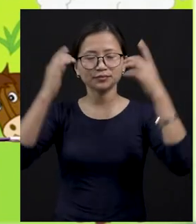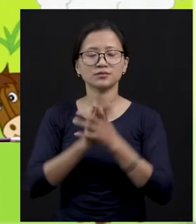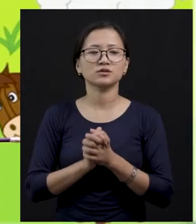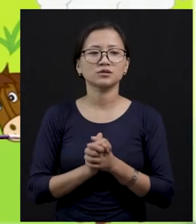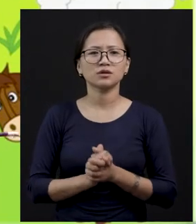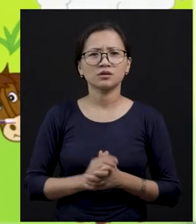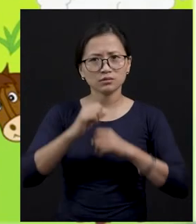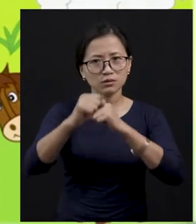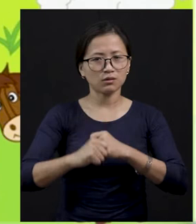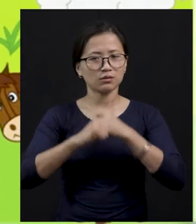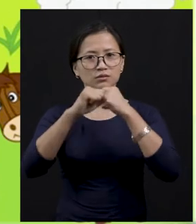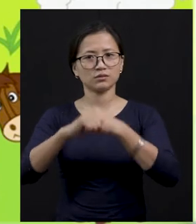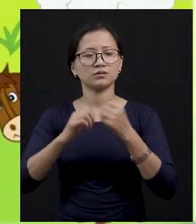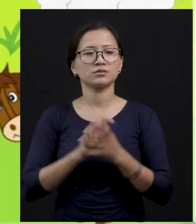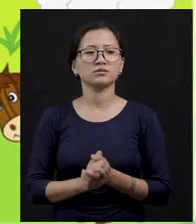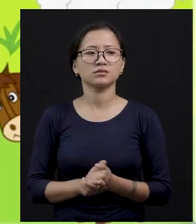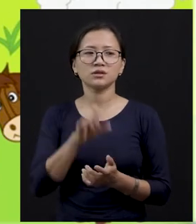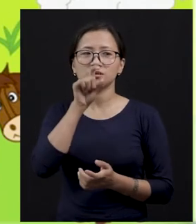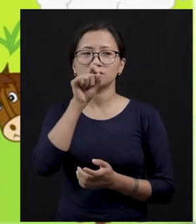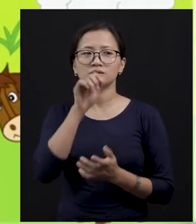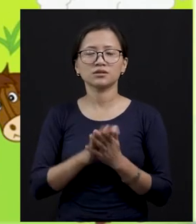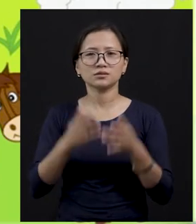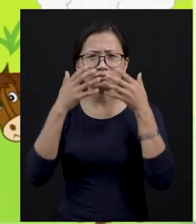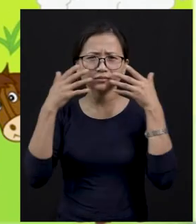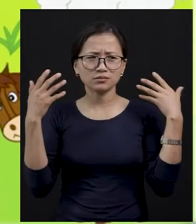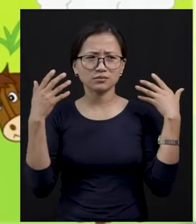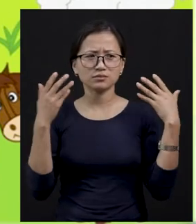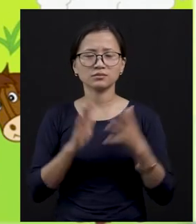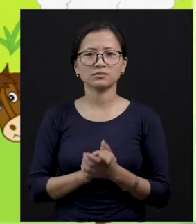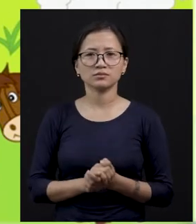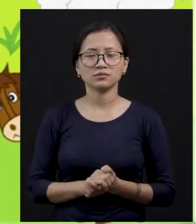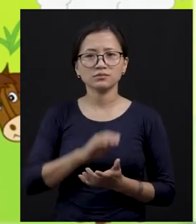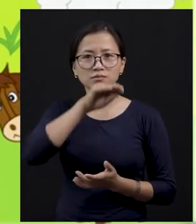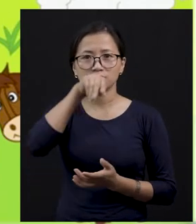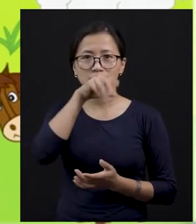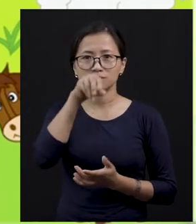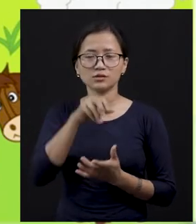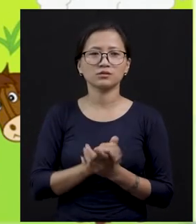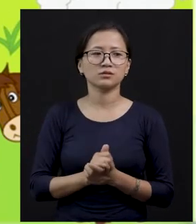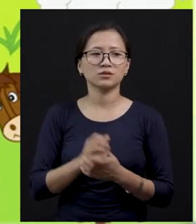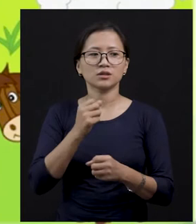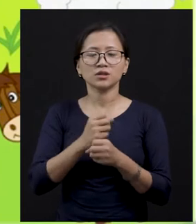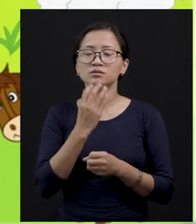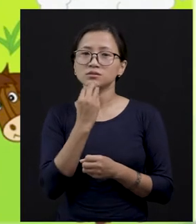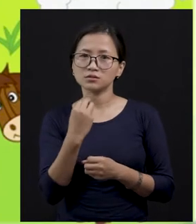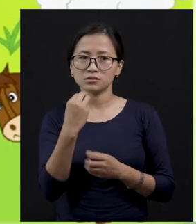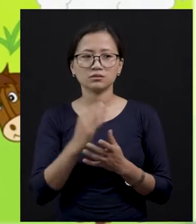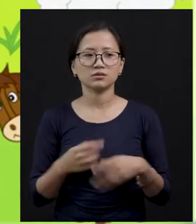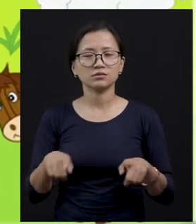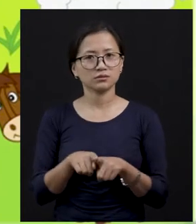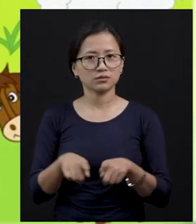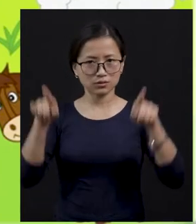see this horse, chicken, a pussycat, pig, goat, and a